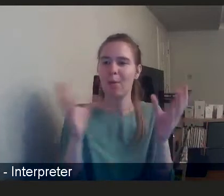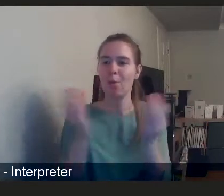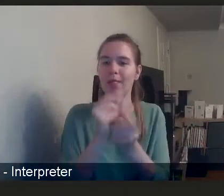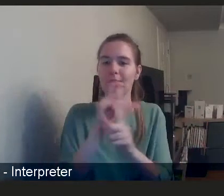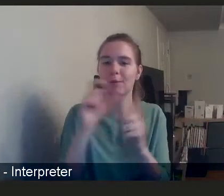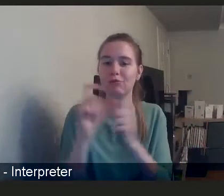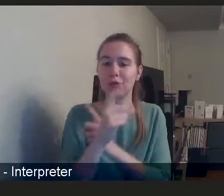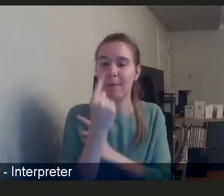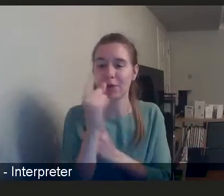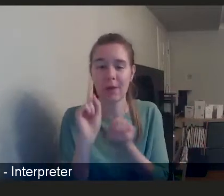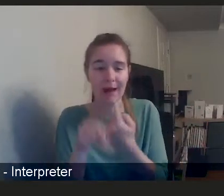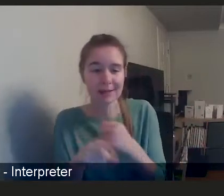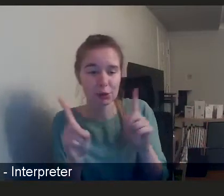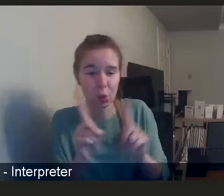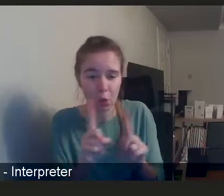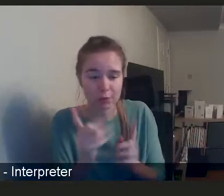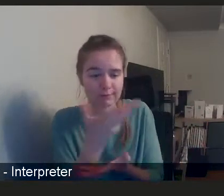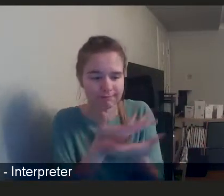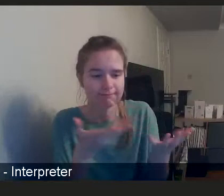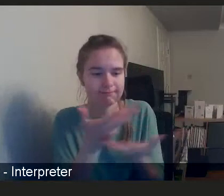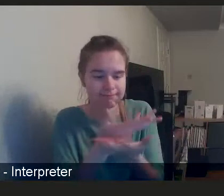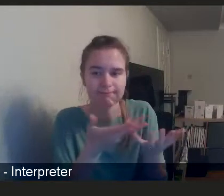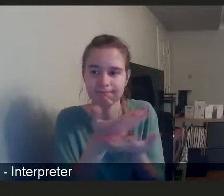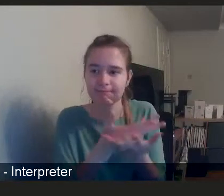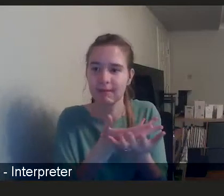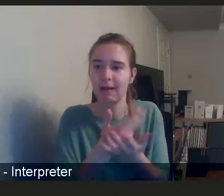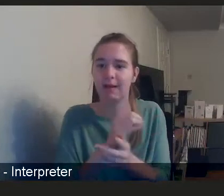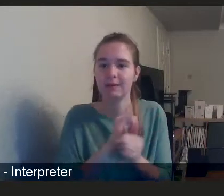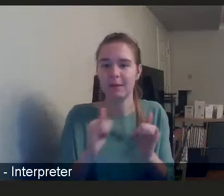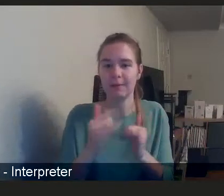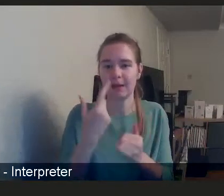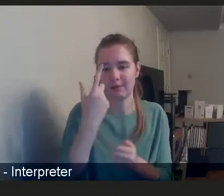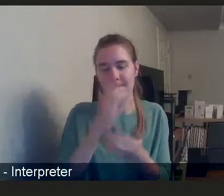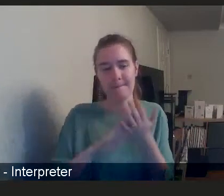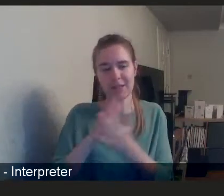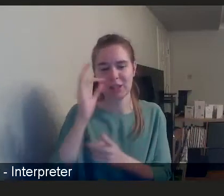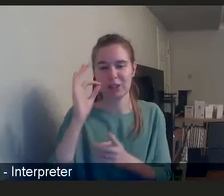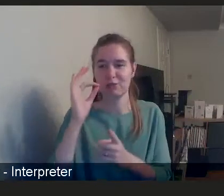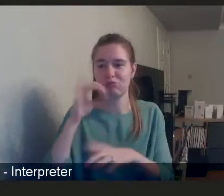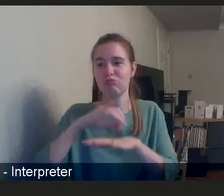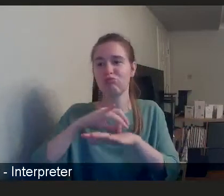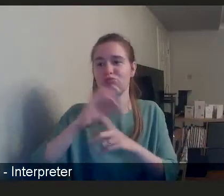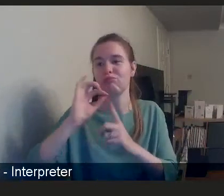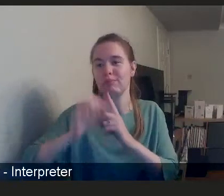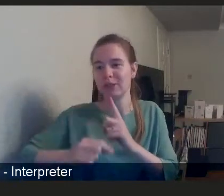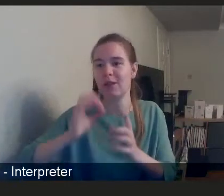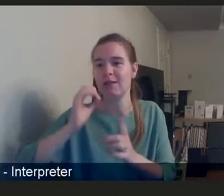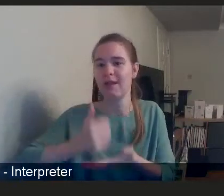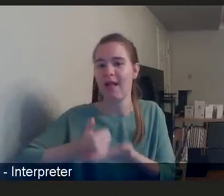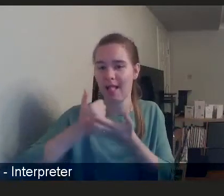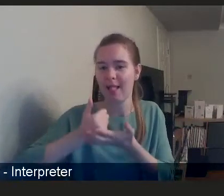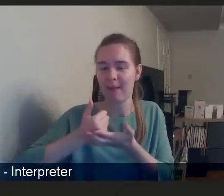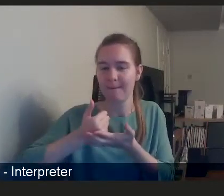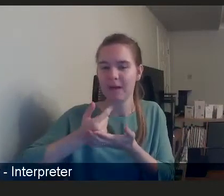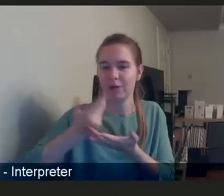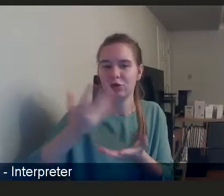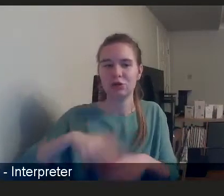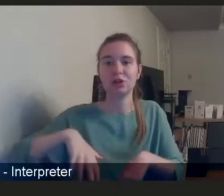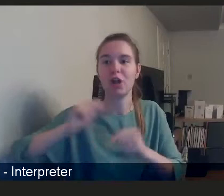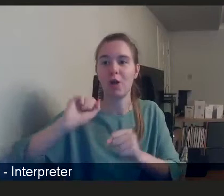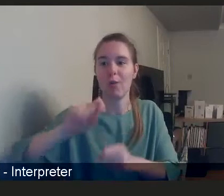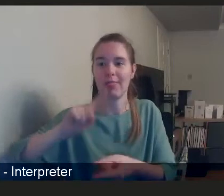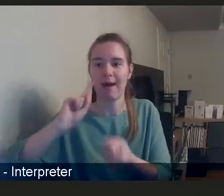and, and within that, sometimes it will be professional help, but not, but at that answer as the